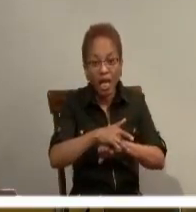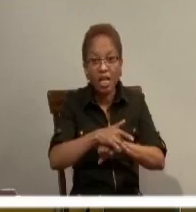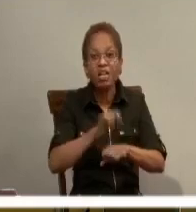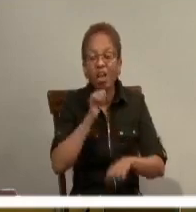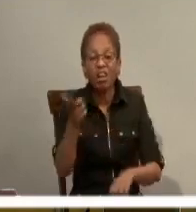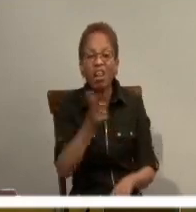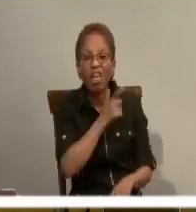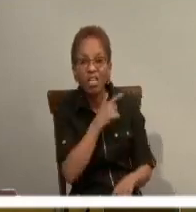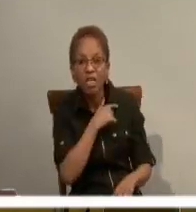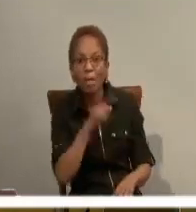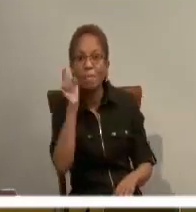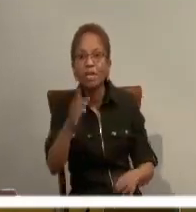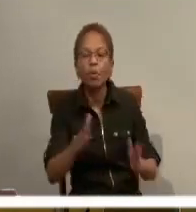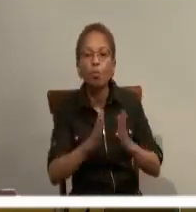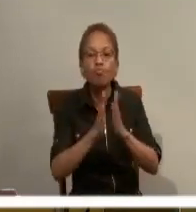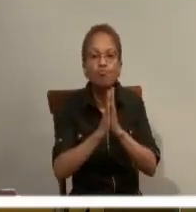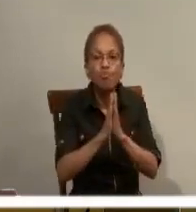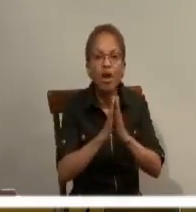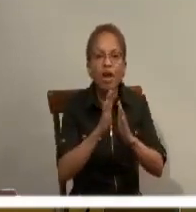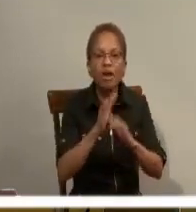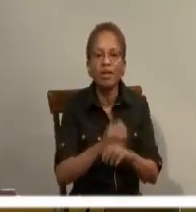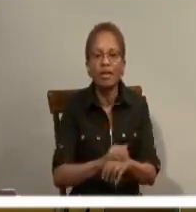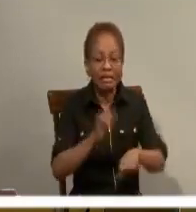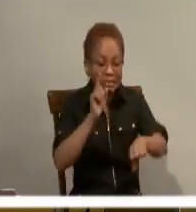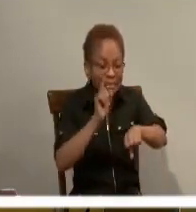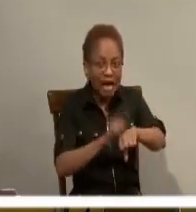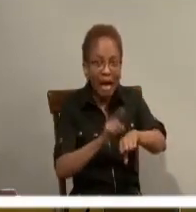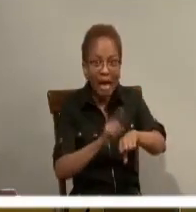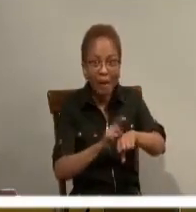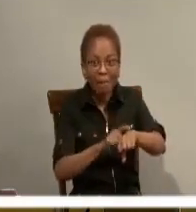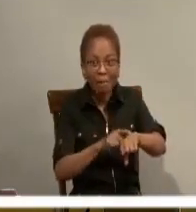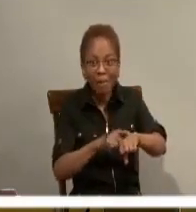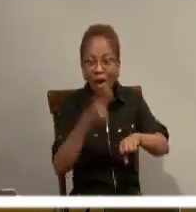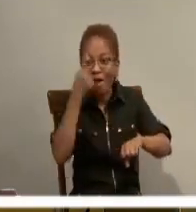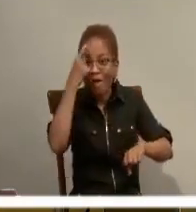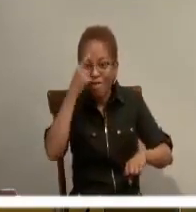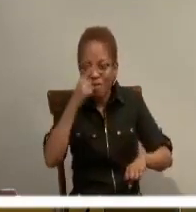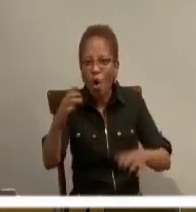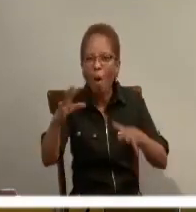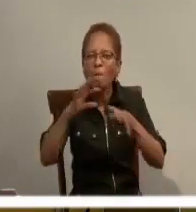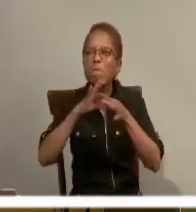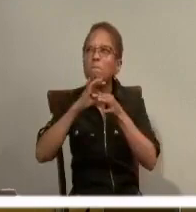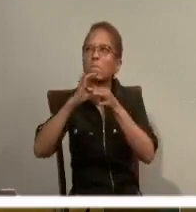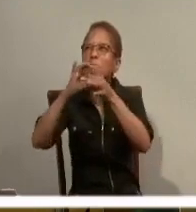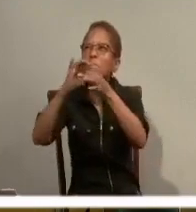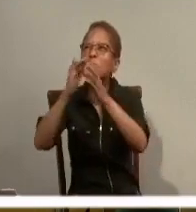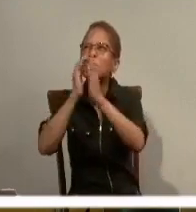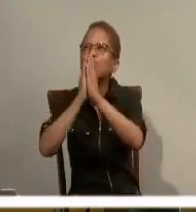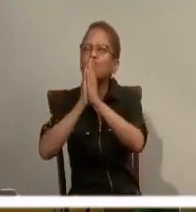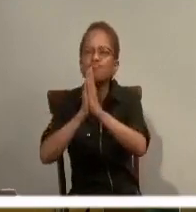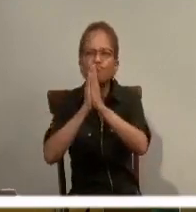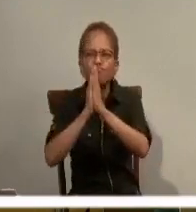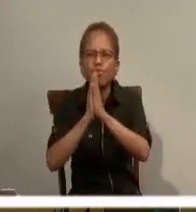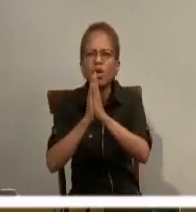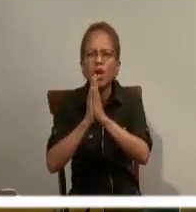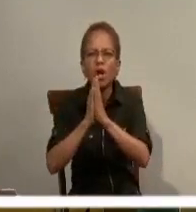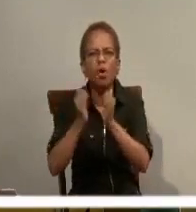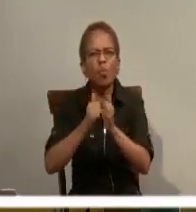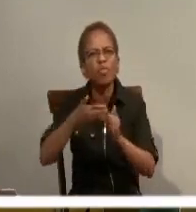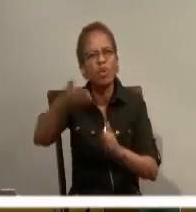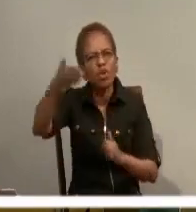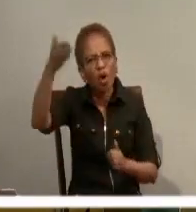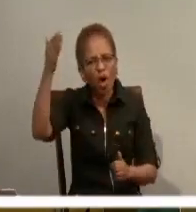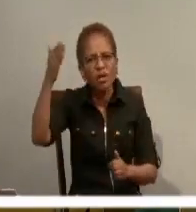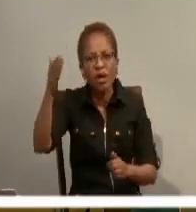God, which means having time set aside for that relationship and treating that relationship as a